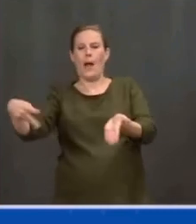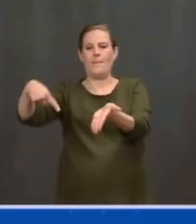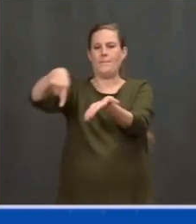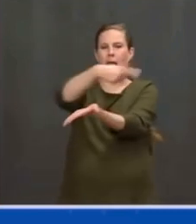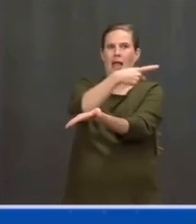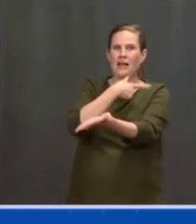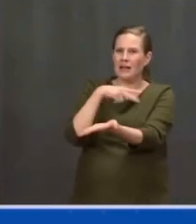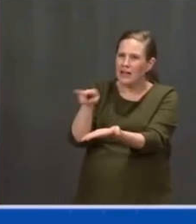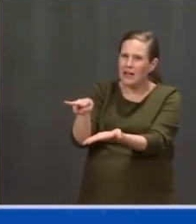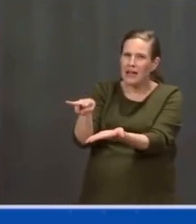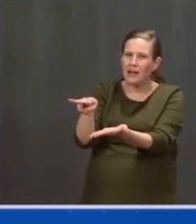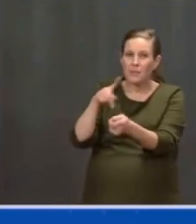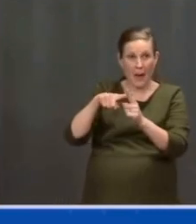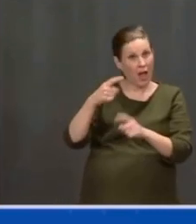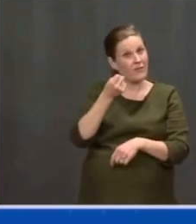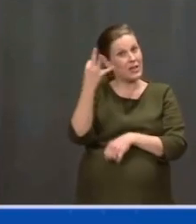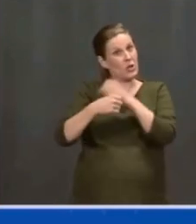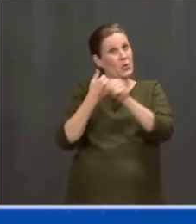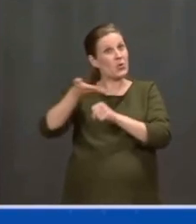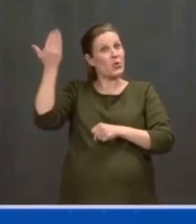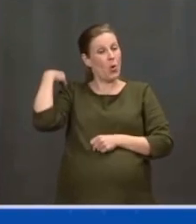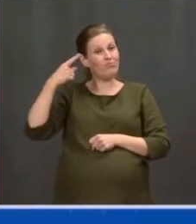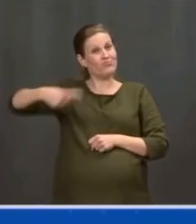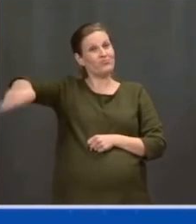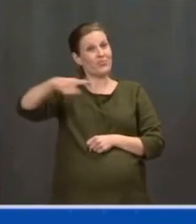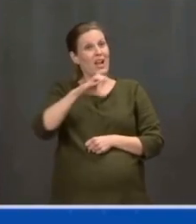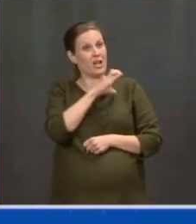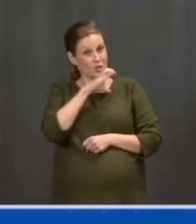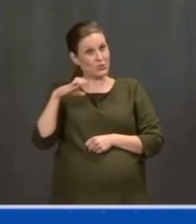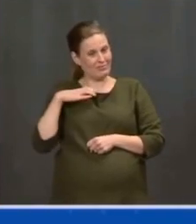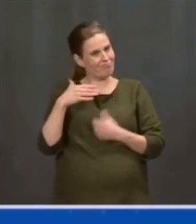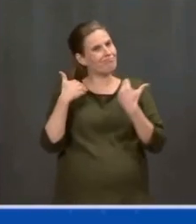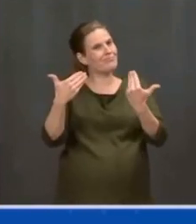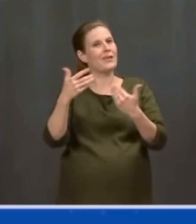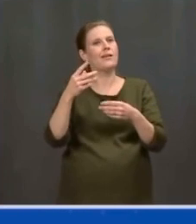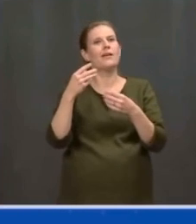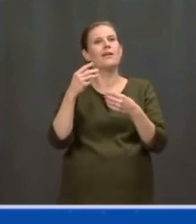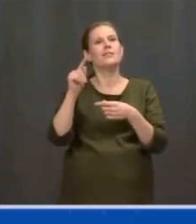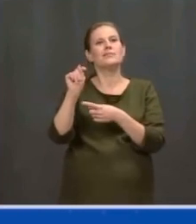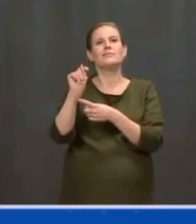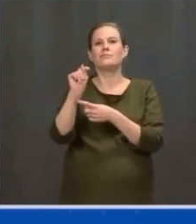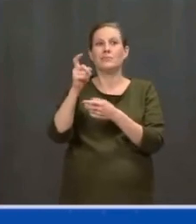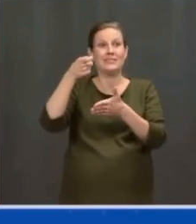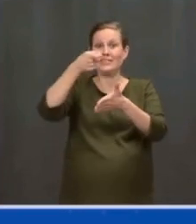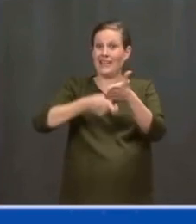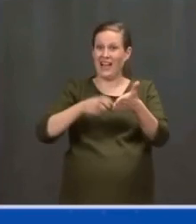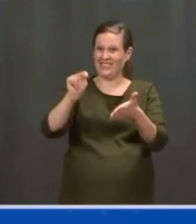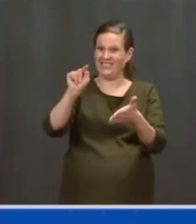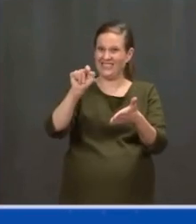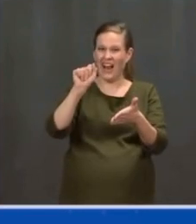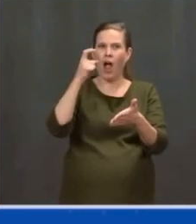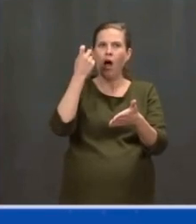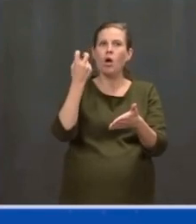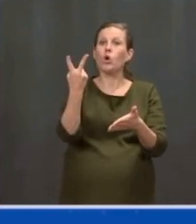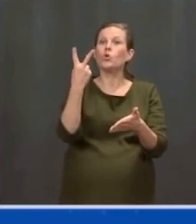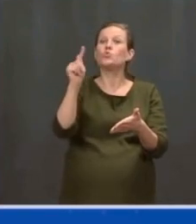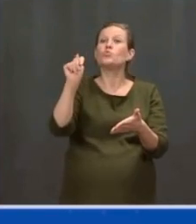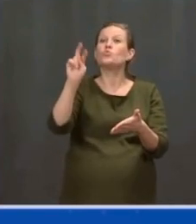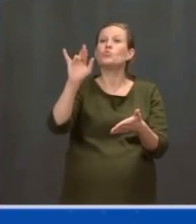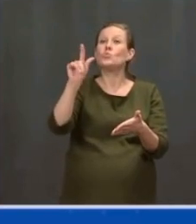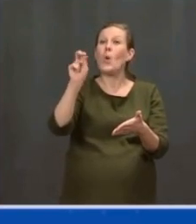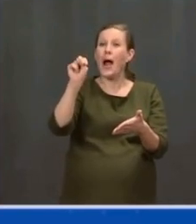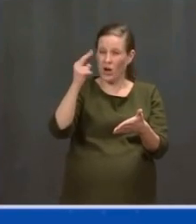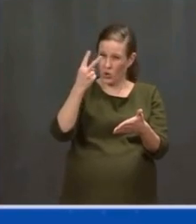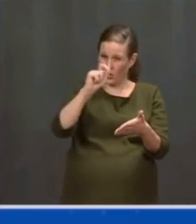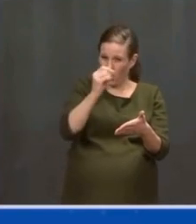cut of $2 trillion, increasing the national debt $2 trillion. It didn't meet virtually any of the predictions it would